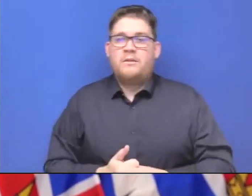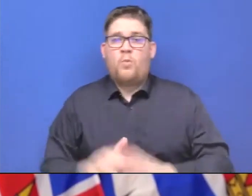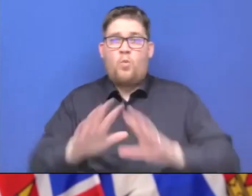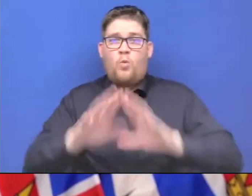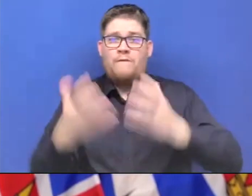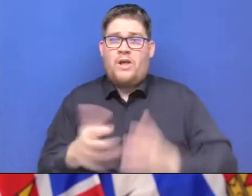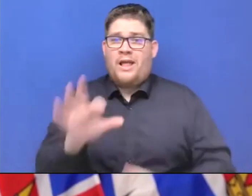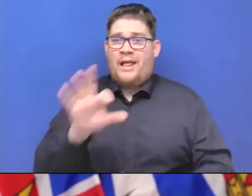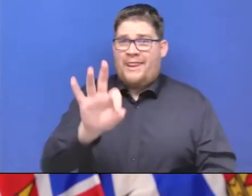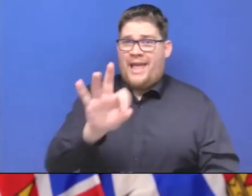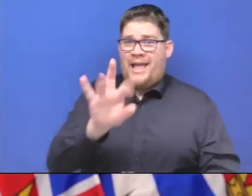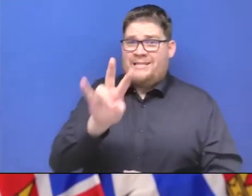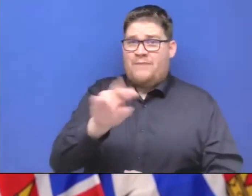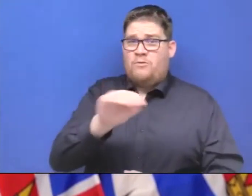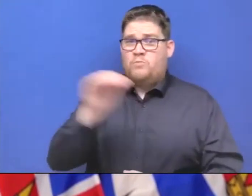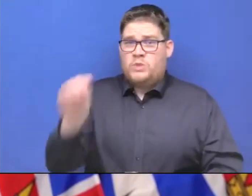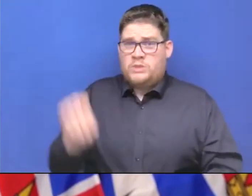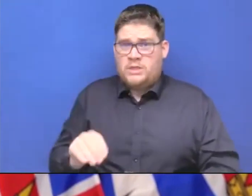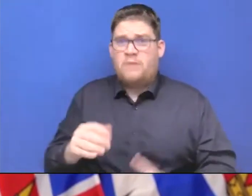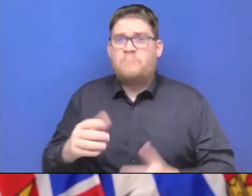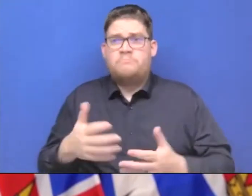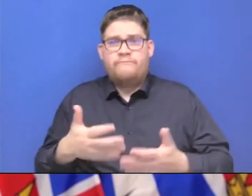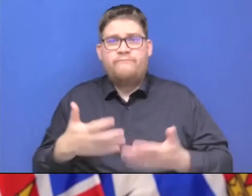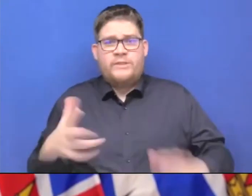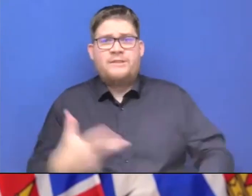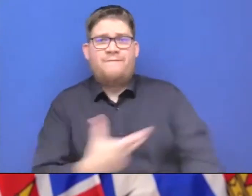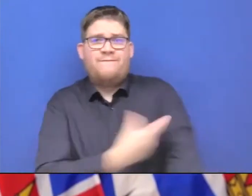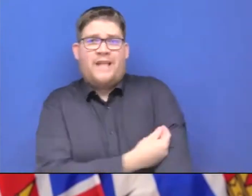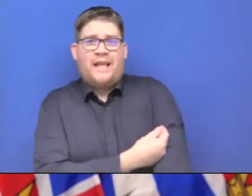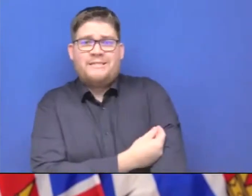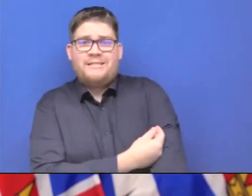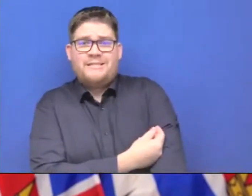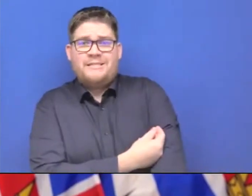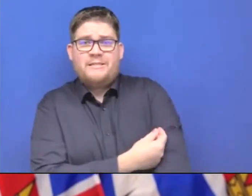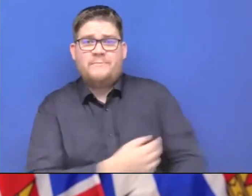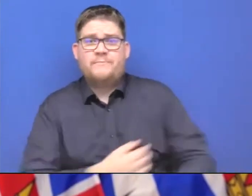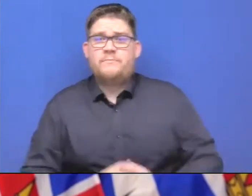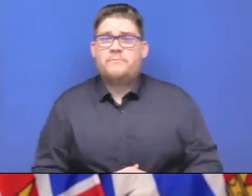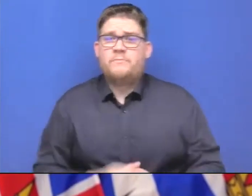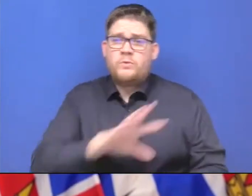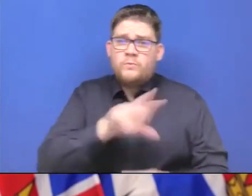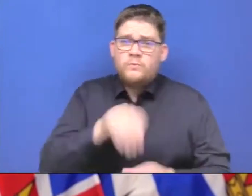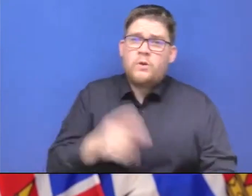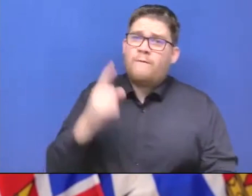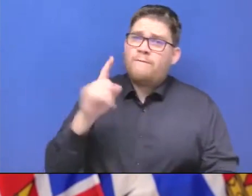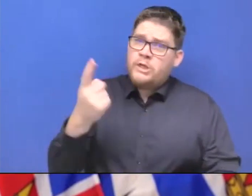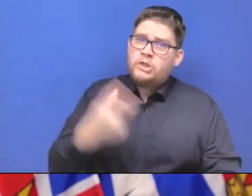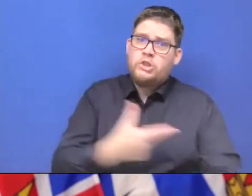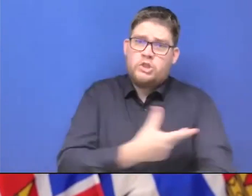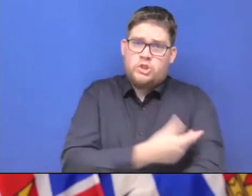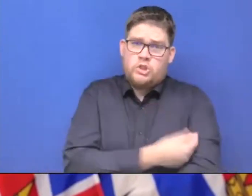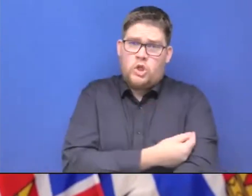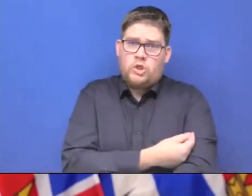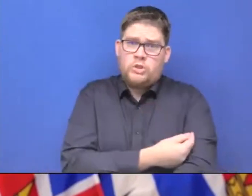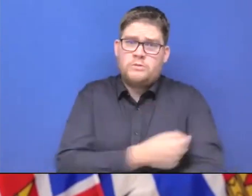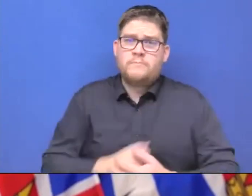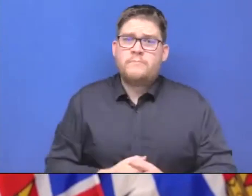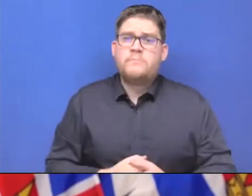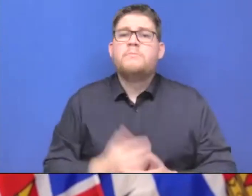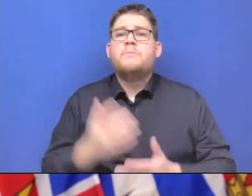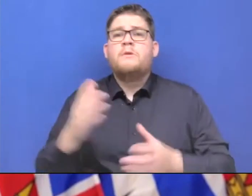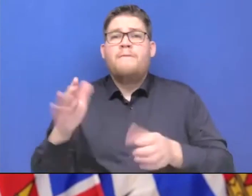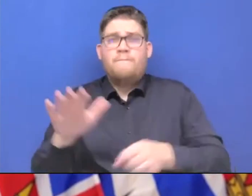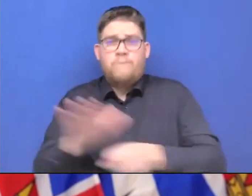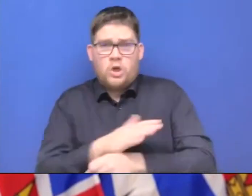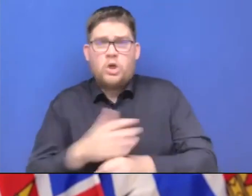vaccination. If you look at both partial one dose, which is a small percentage, and full dose, which is closer